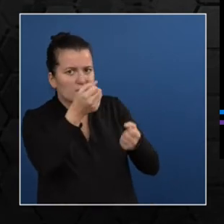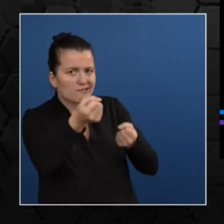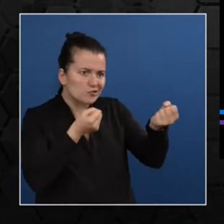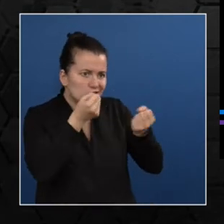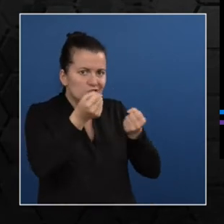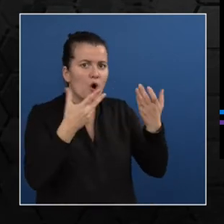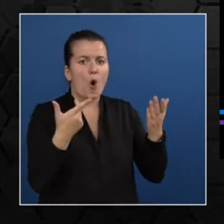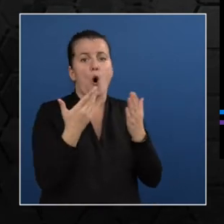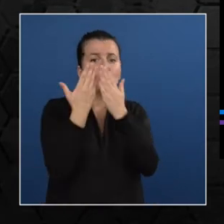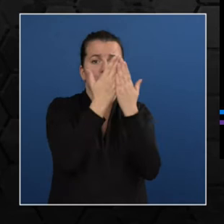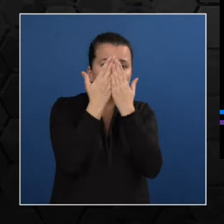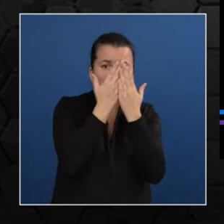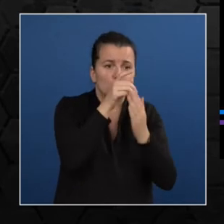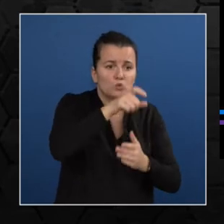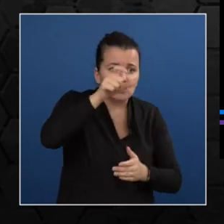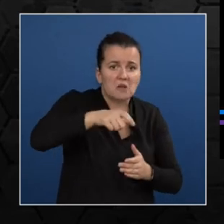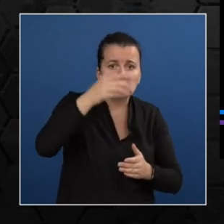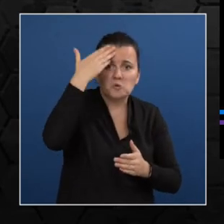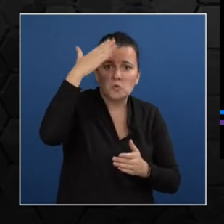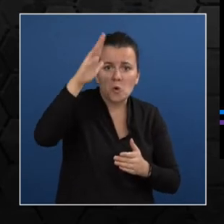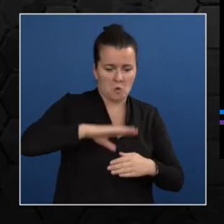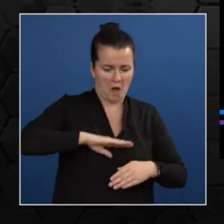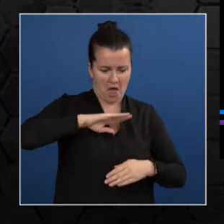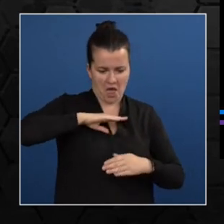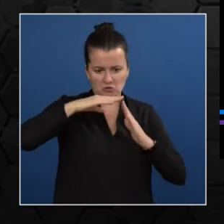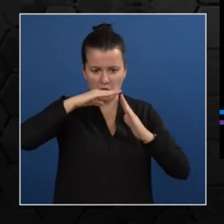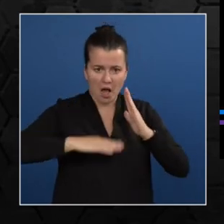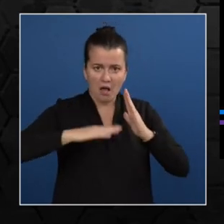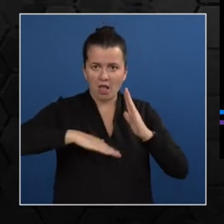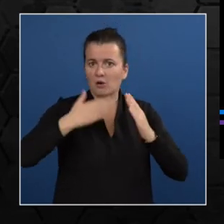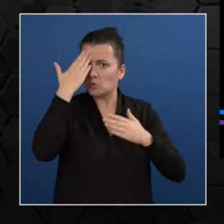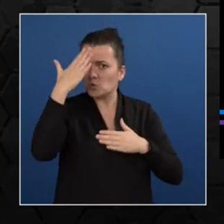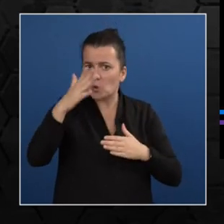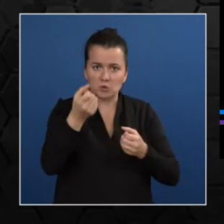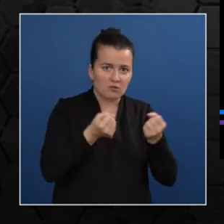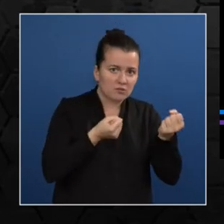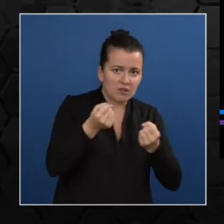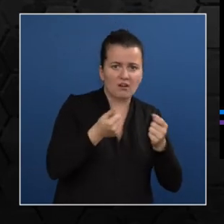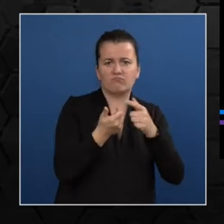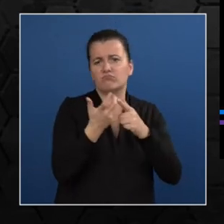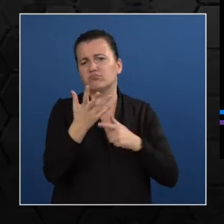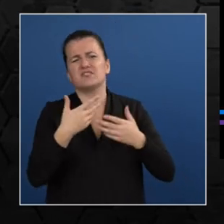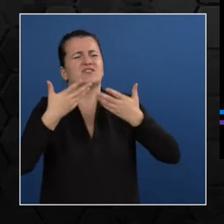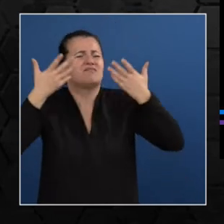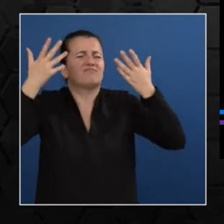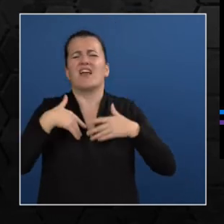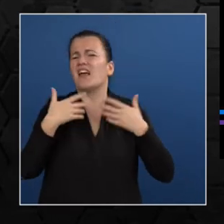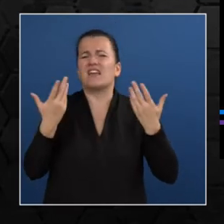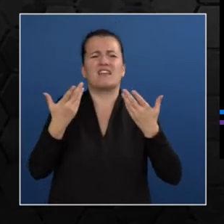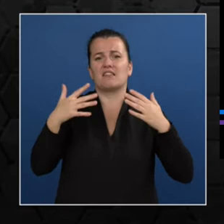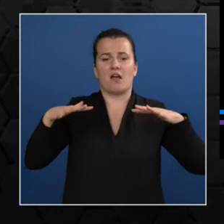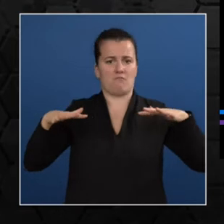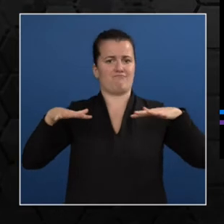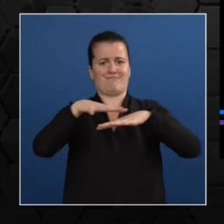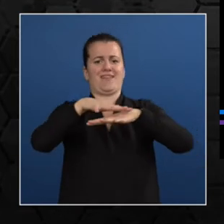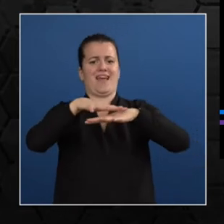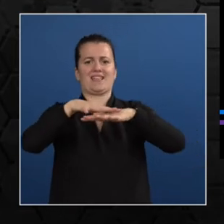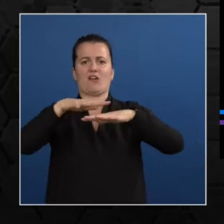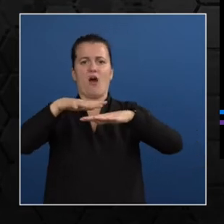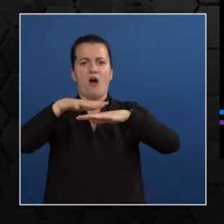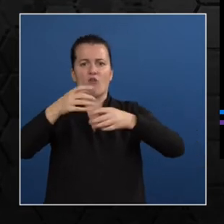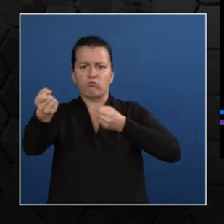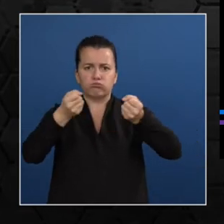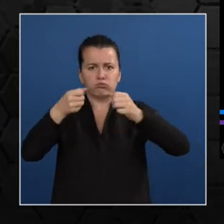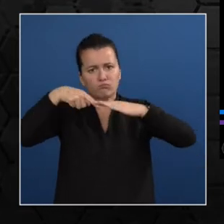Also, it also provides increased mobility to tourists who are not very well aware of the road networks in alien lands. But the transportation is also